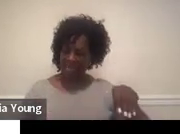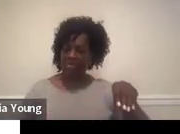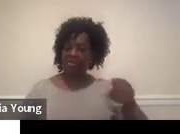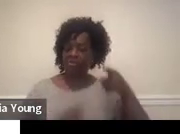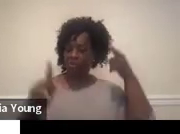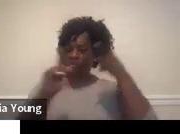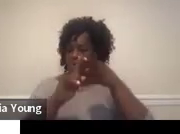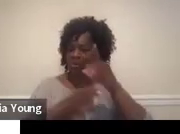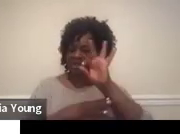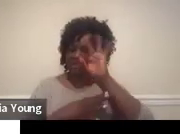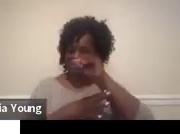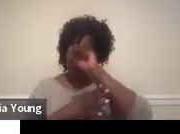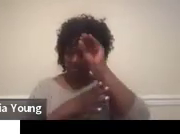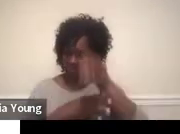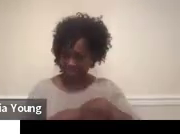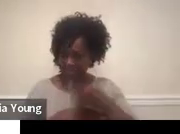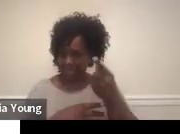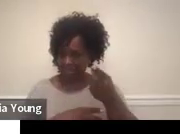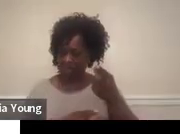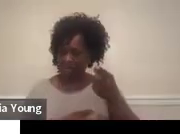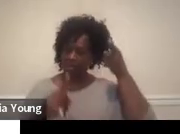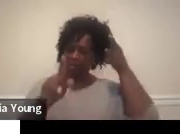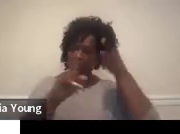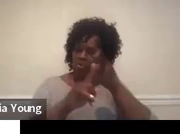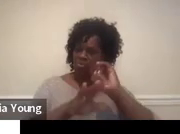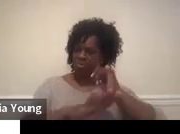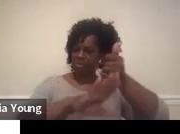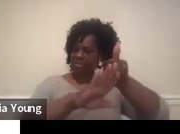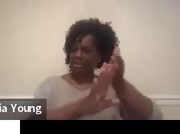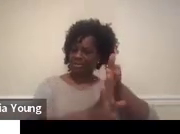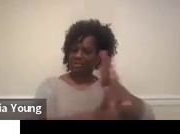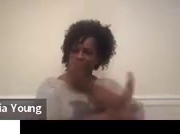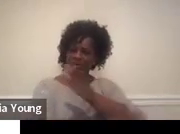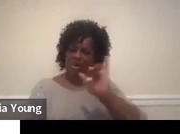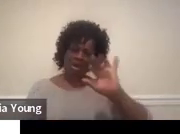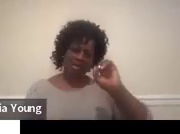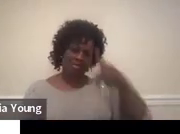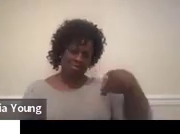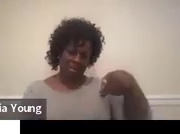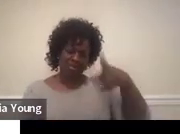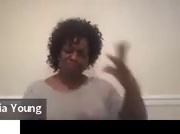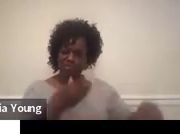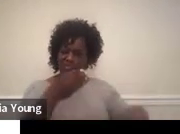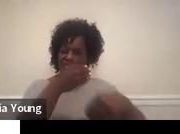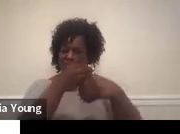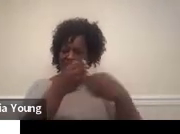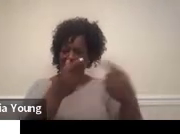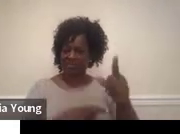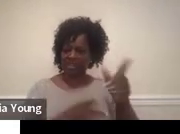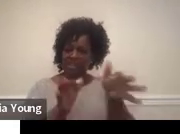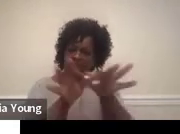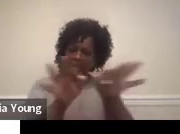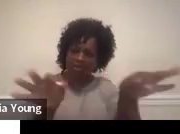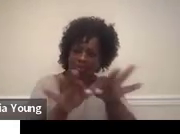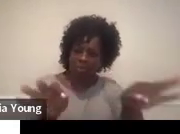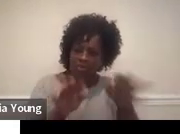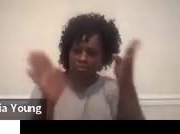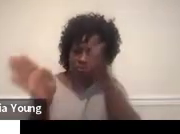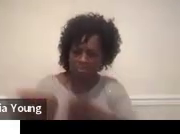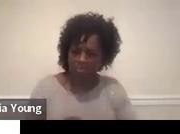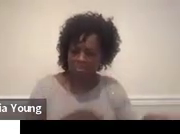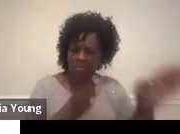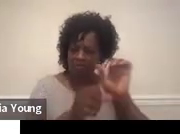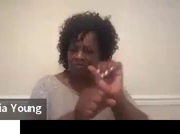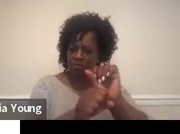90%, and that goal was already in his IEP, we just added the language in preparation for